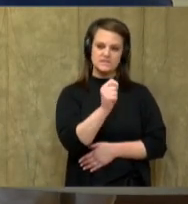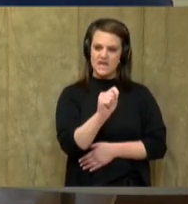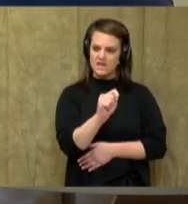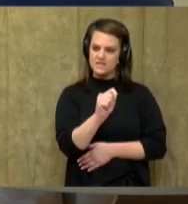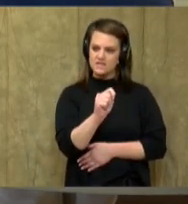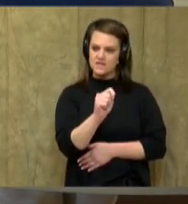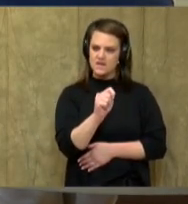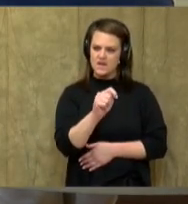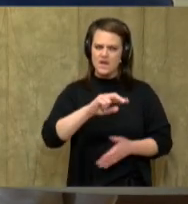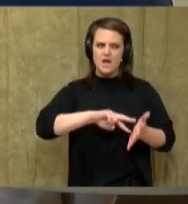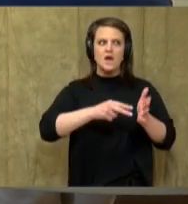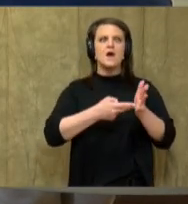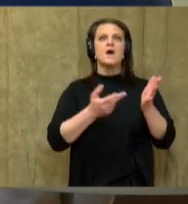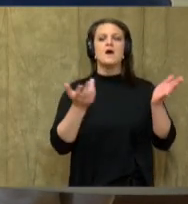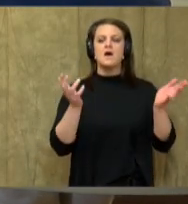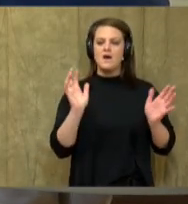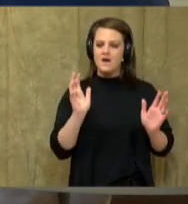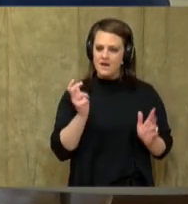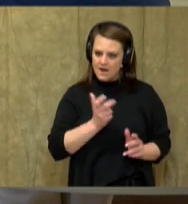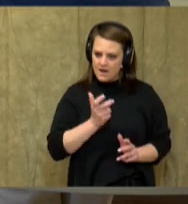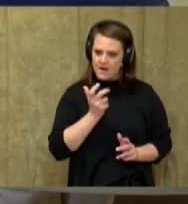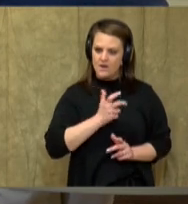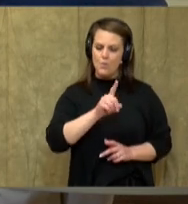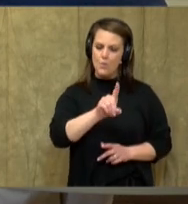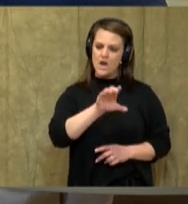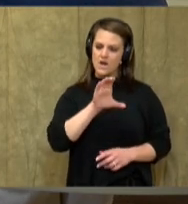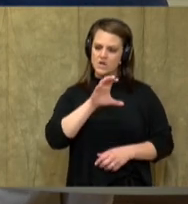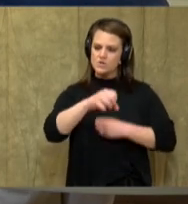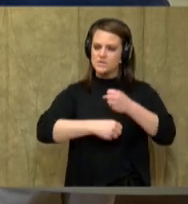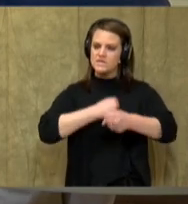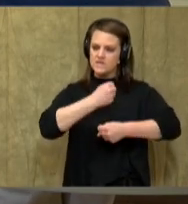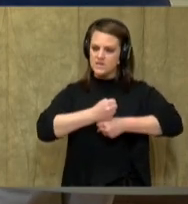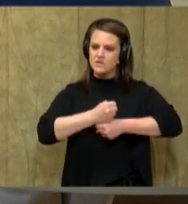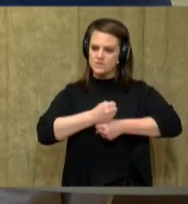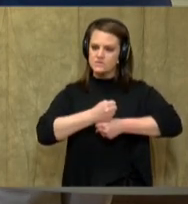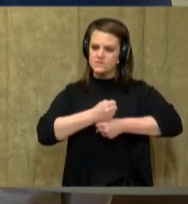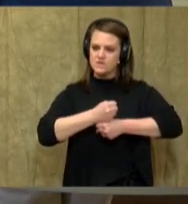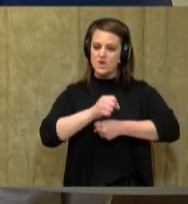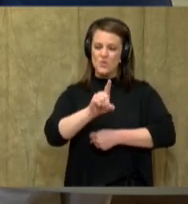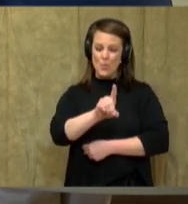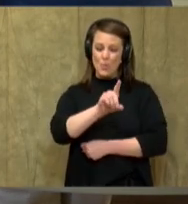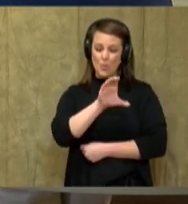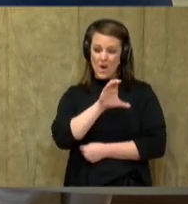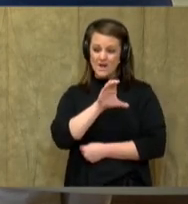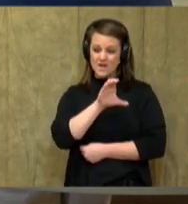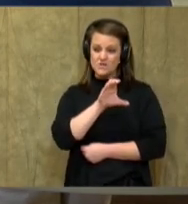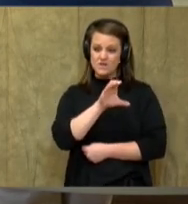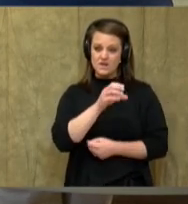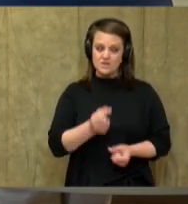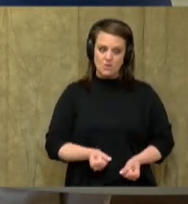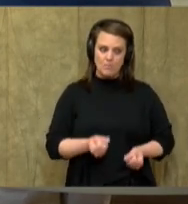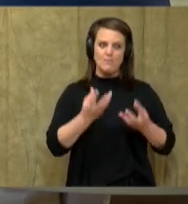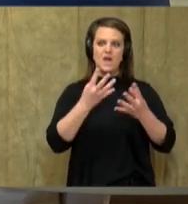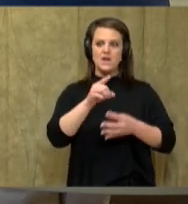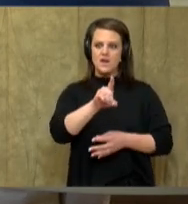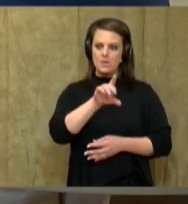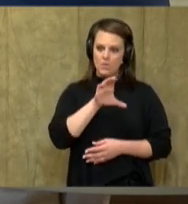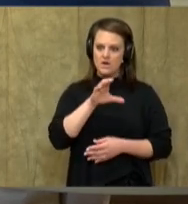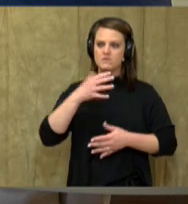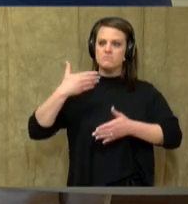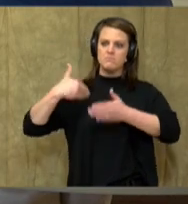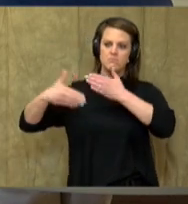Oh, that's 100 years. So 100, many hundreds of years